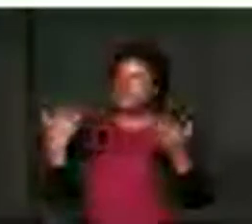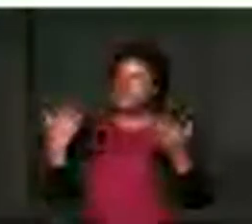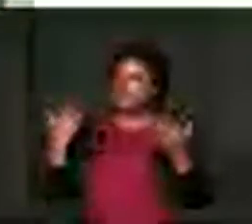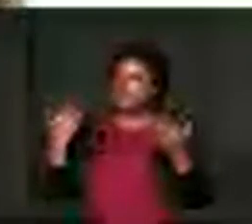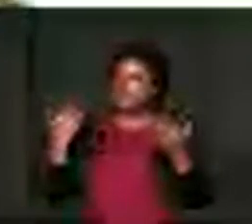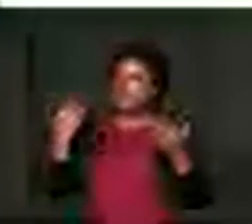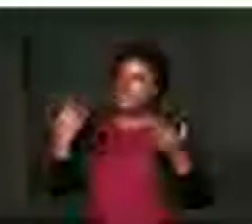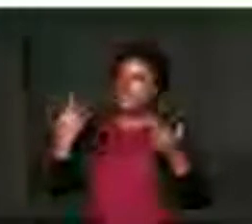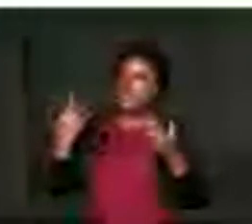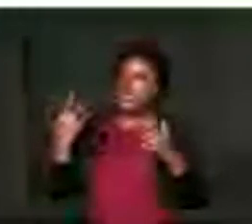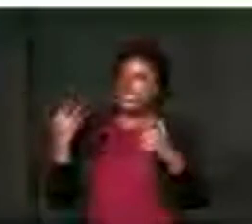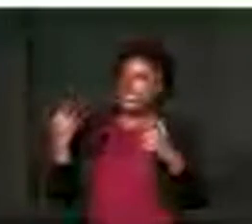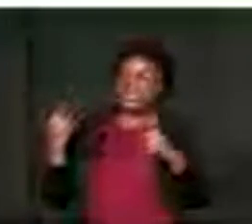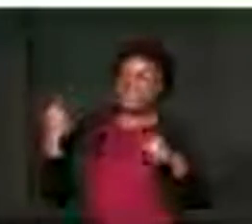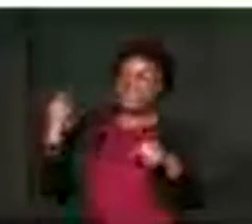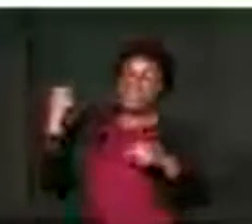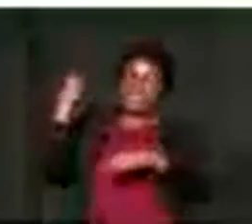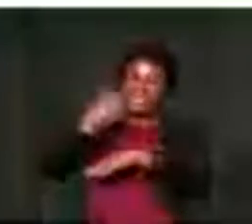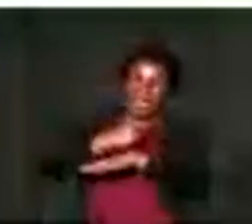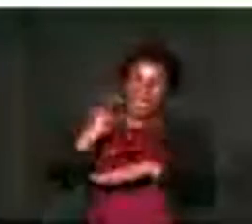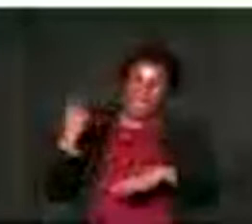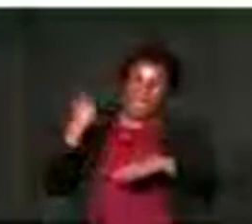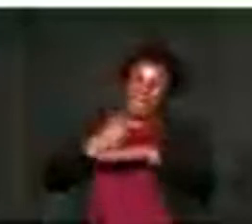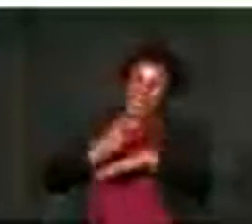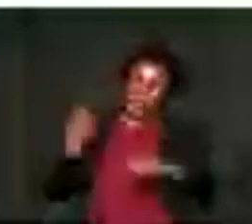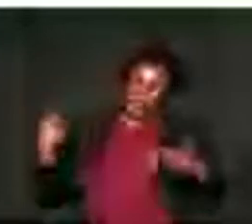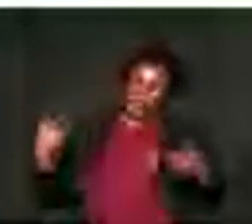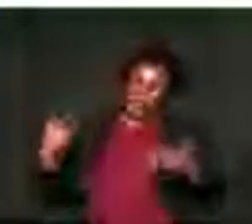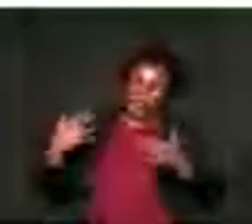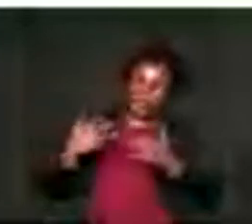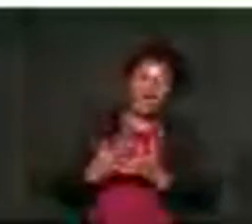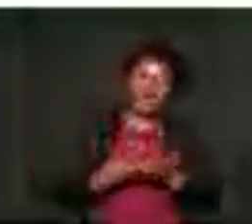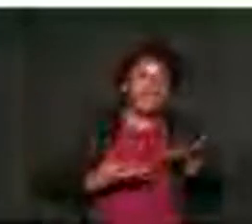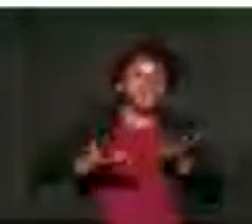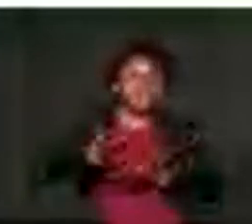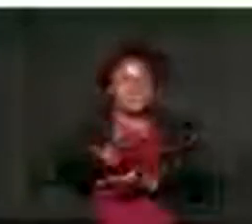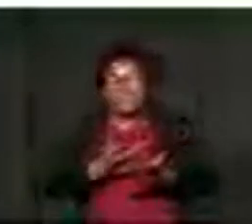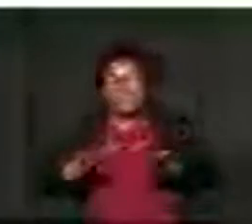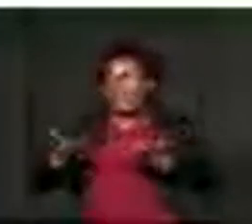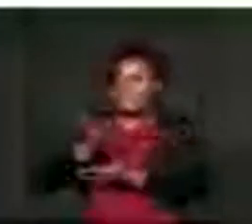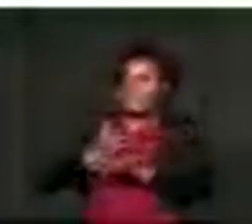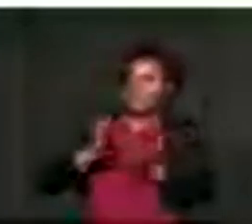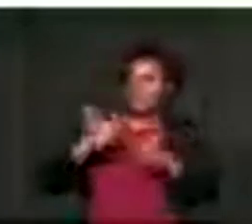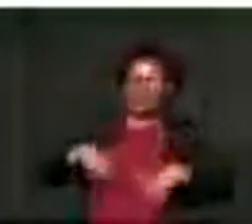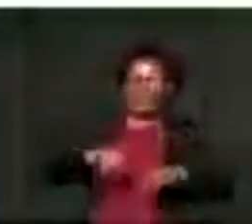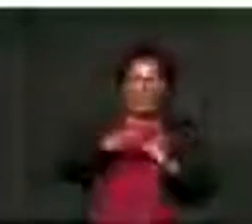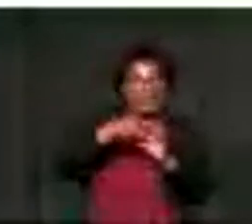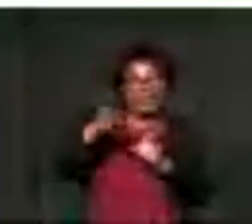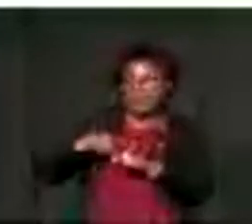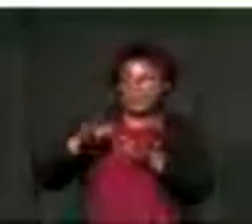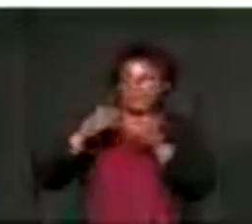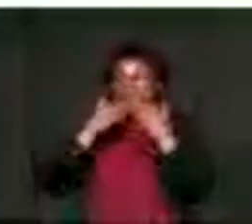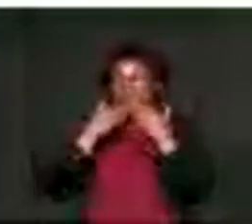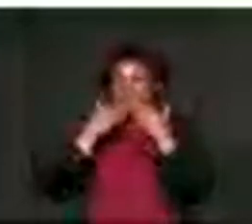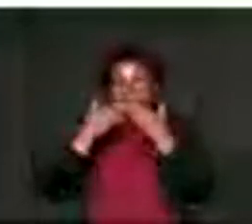long, but very fruitful days of deliberation. And in the spirit of partnership and commitment,